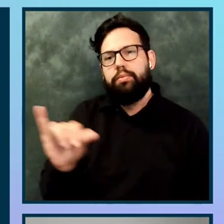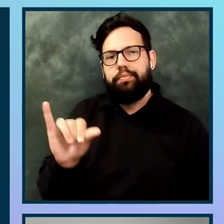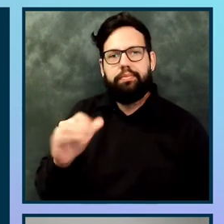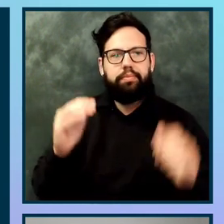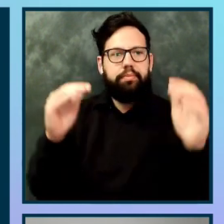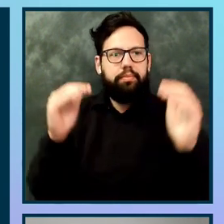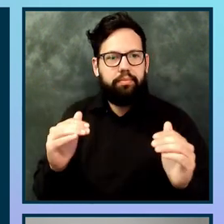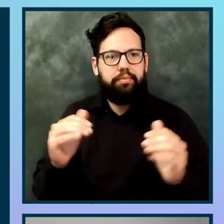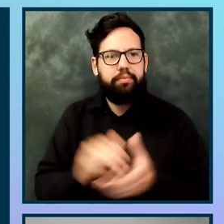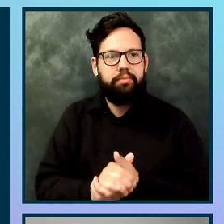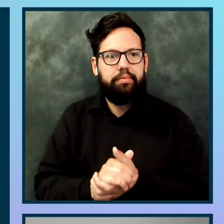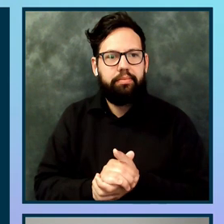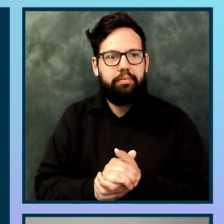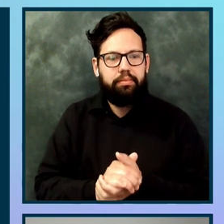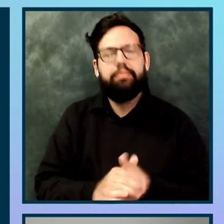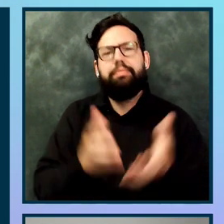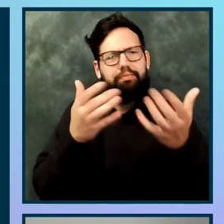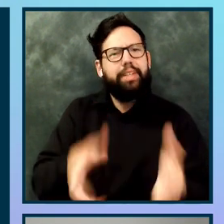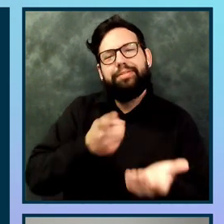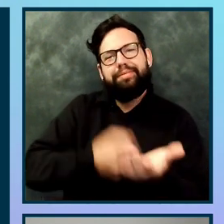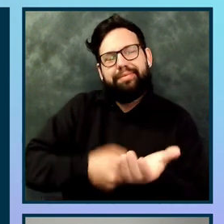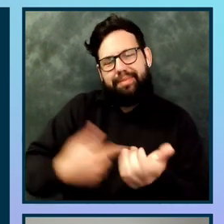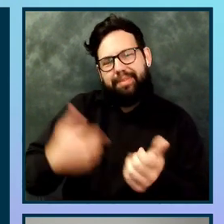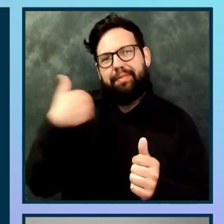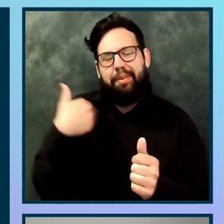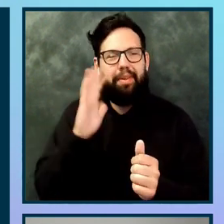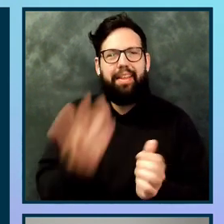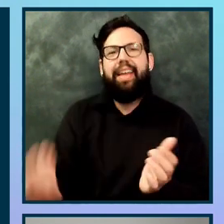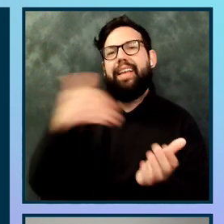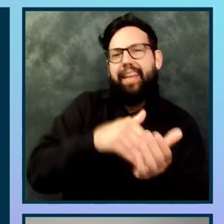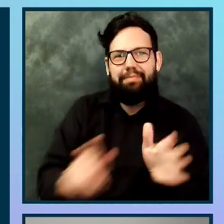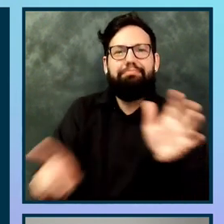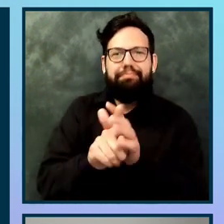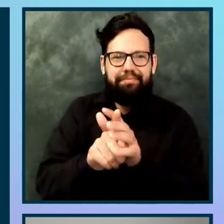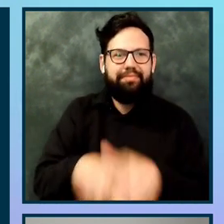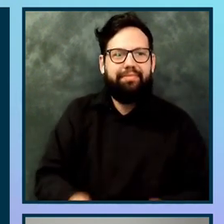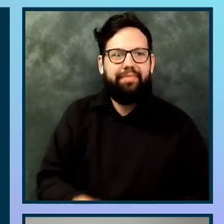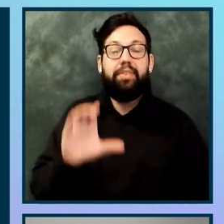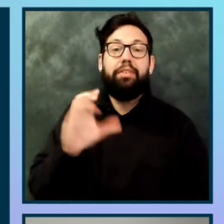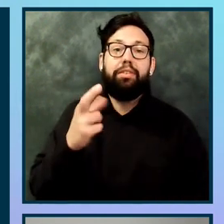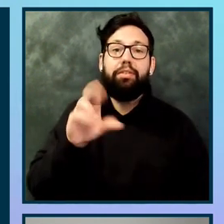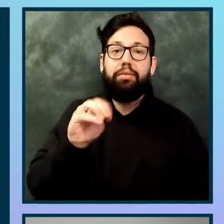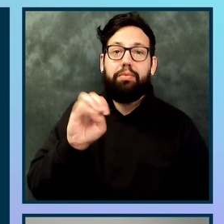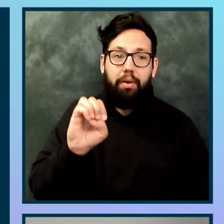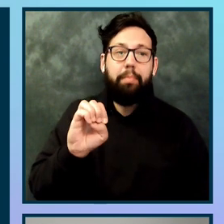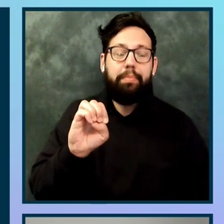the built-in development tools. We already talked about this before. In this case, Chrome or Chromium has